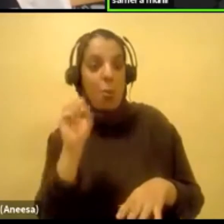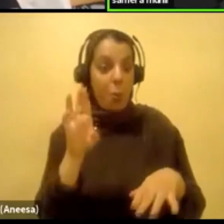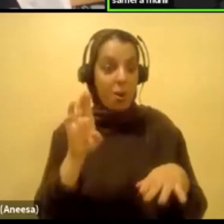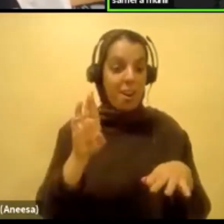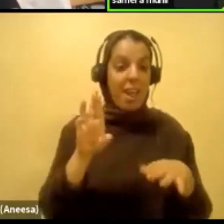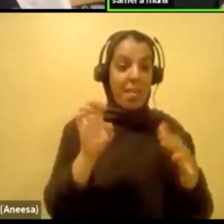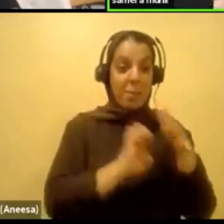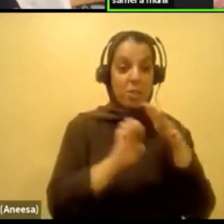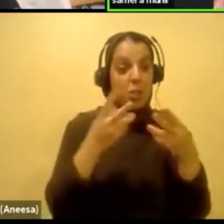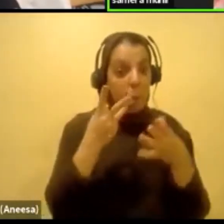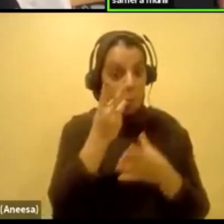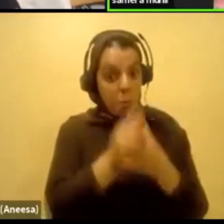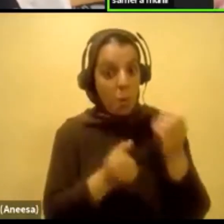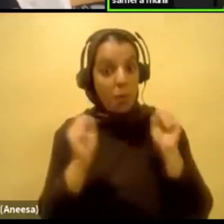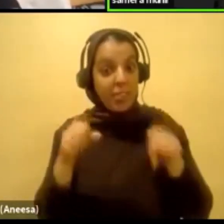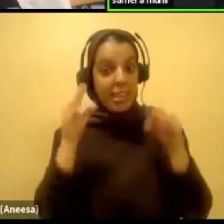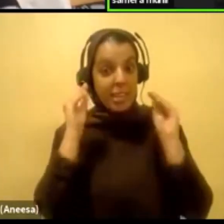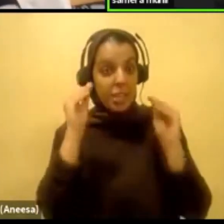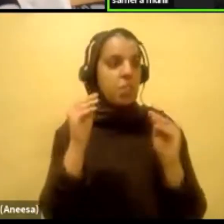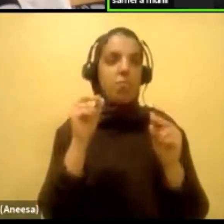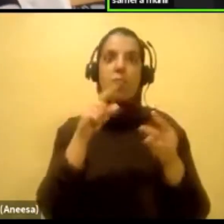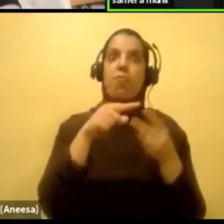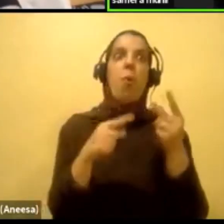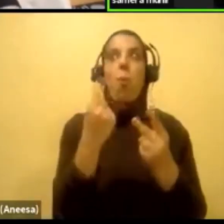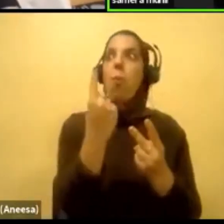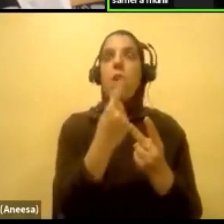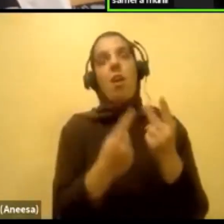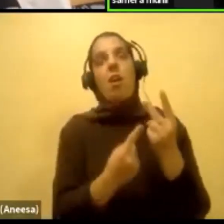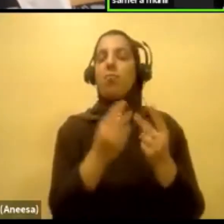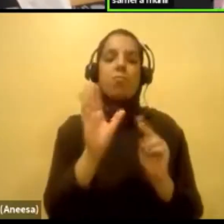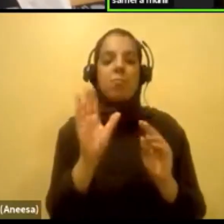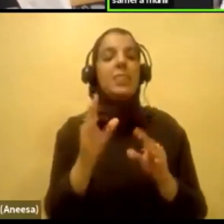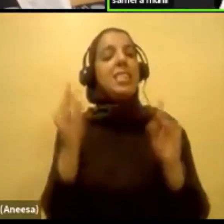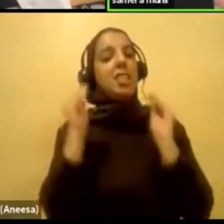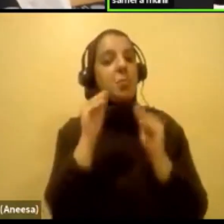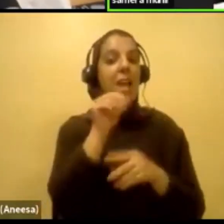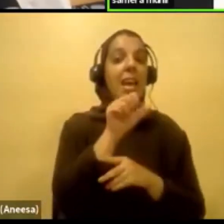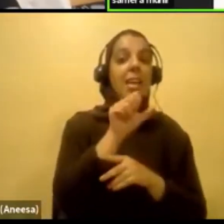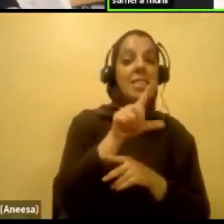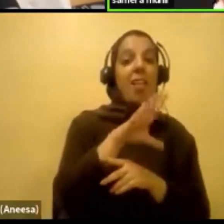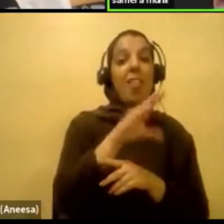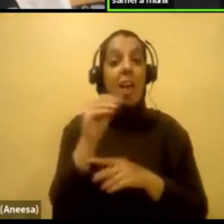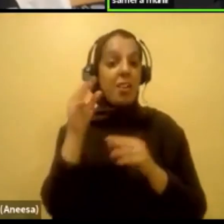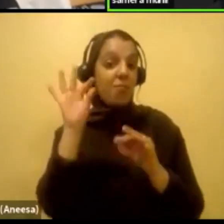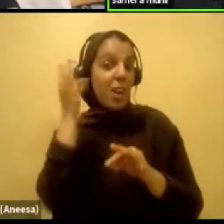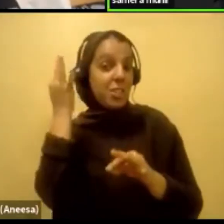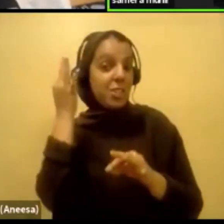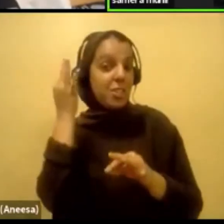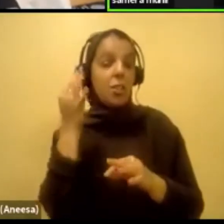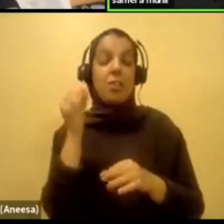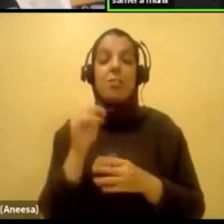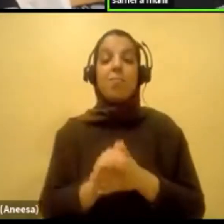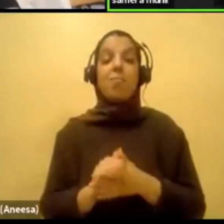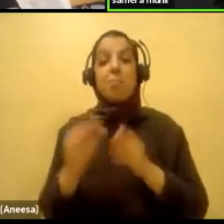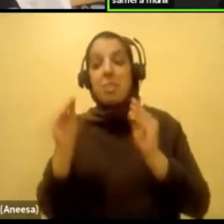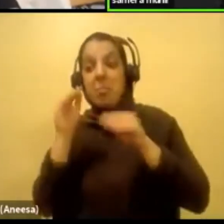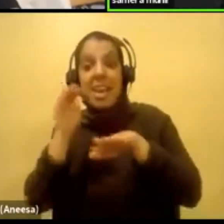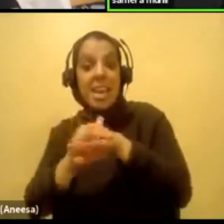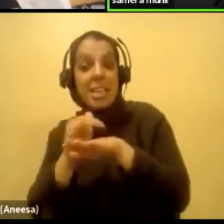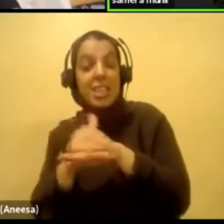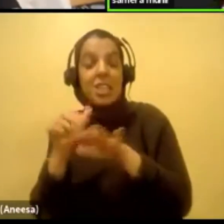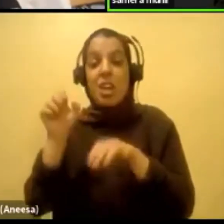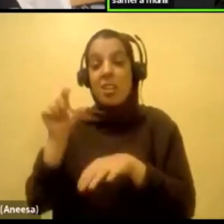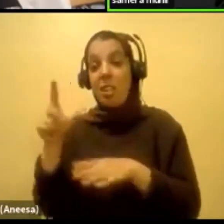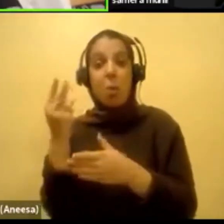You know, it doesn't have to be one or the other. Teach me ASL in French, teach me in English, make a course about it. Like we can make it